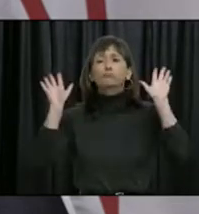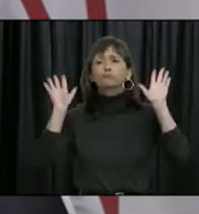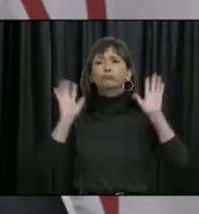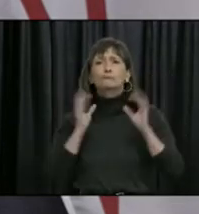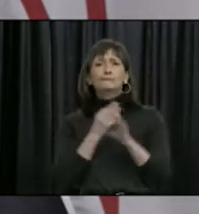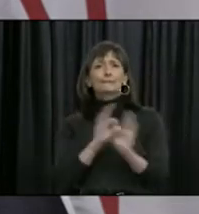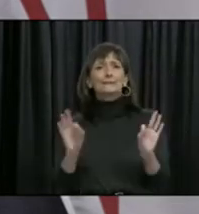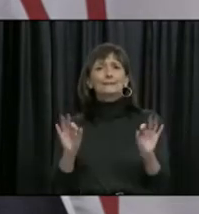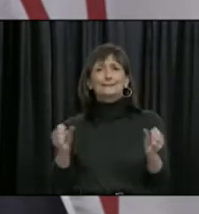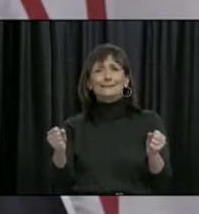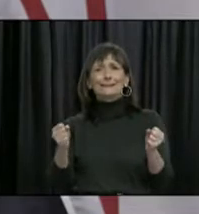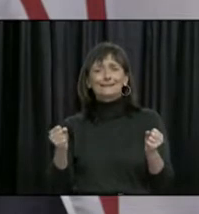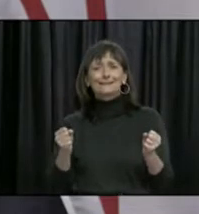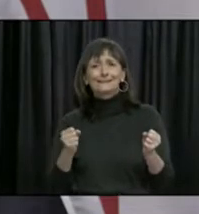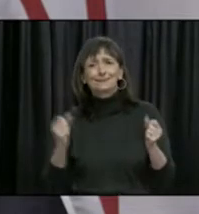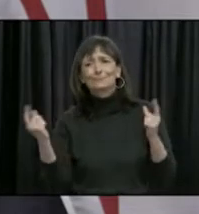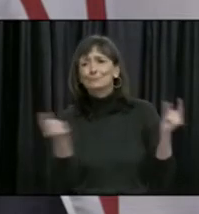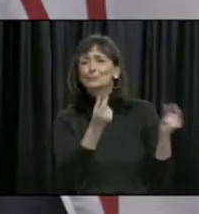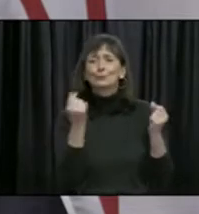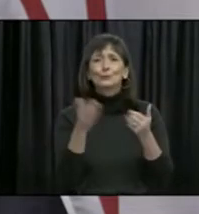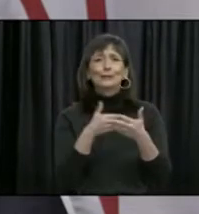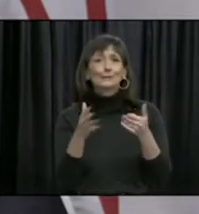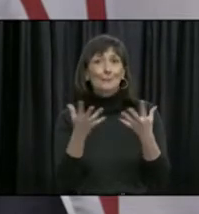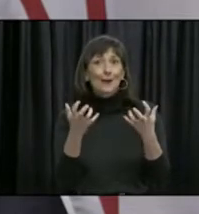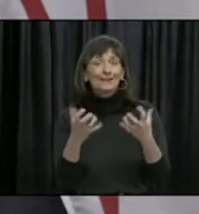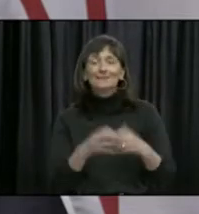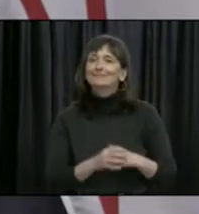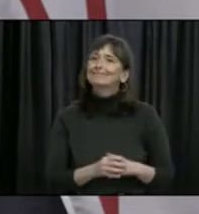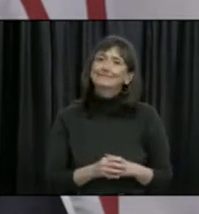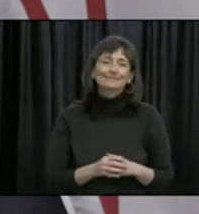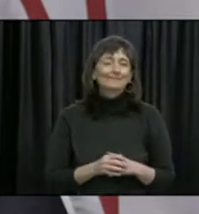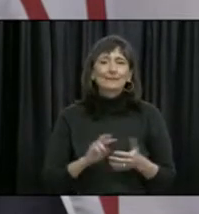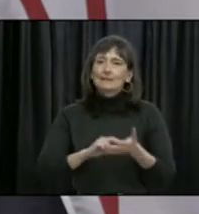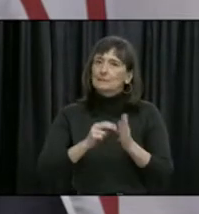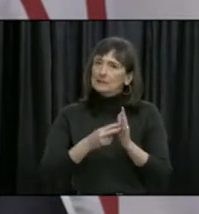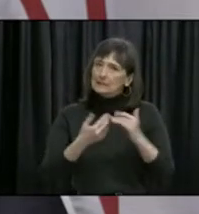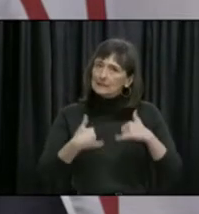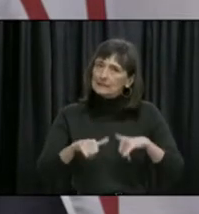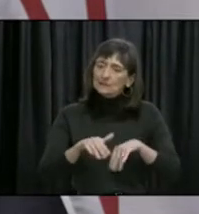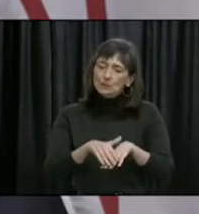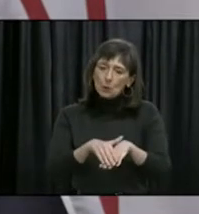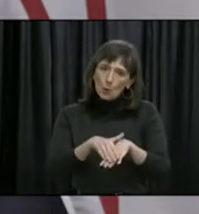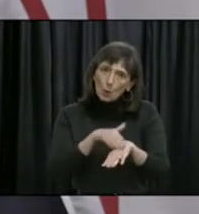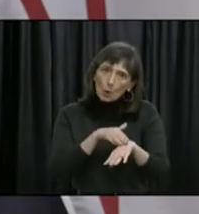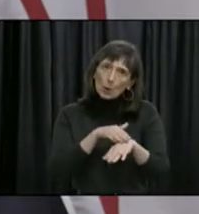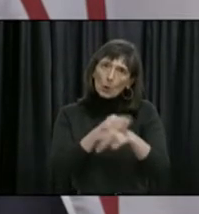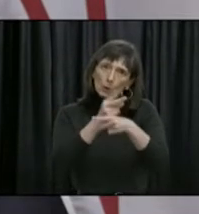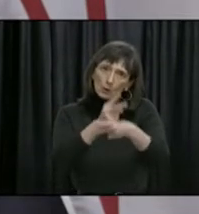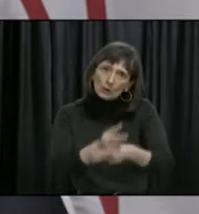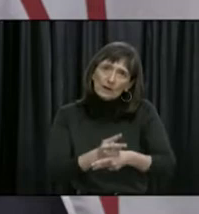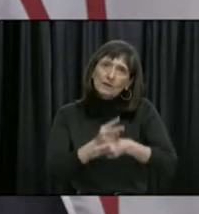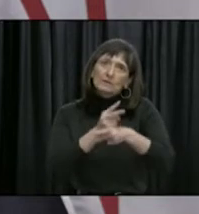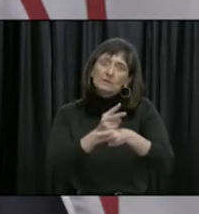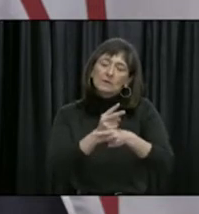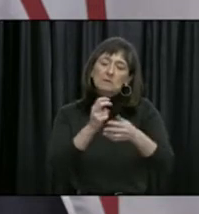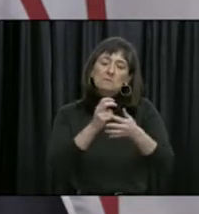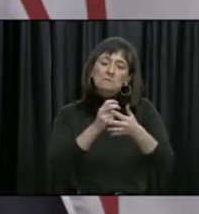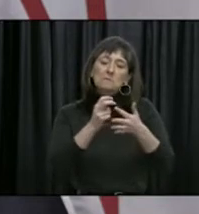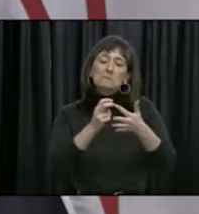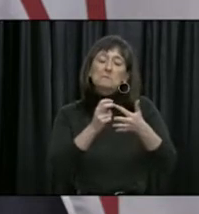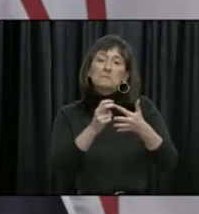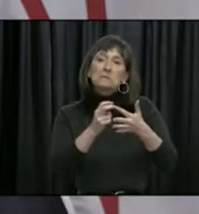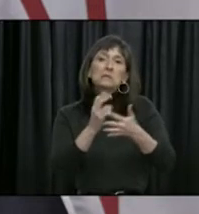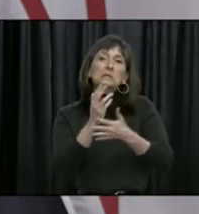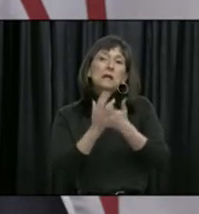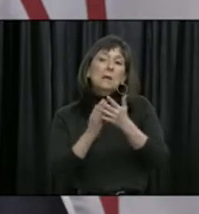we please. Rather, it means if we tread slowly and carefully, we will again regain some of the freedoms we have lost due to